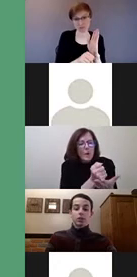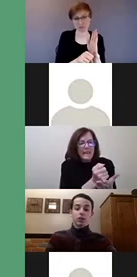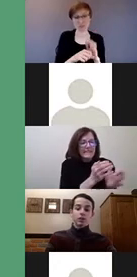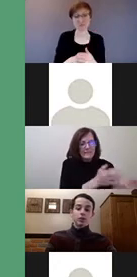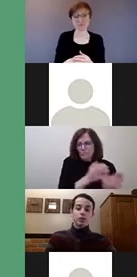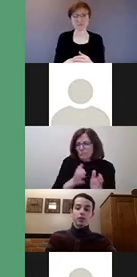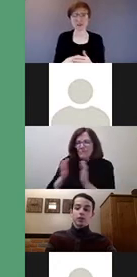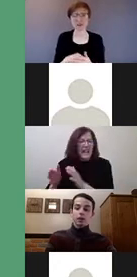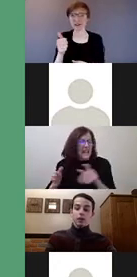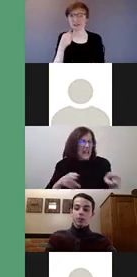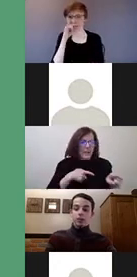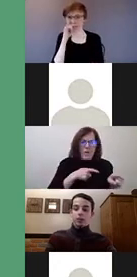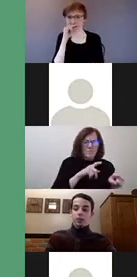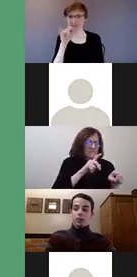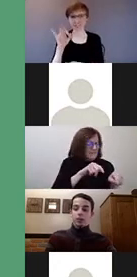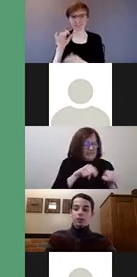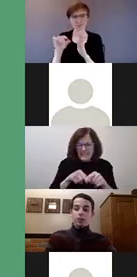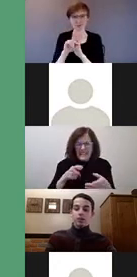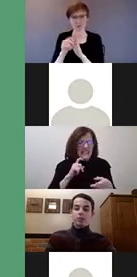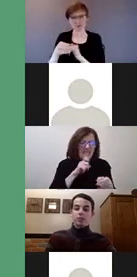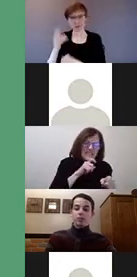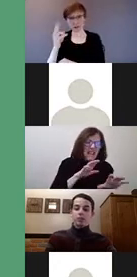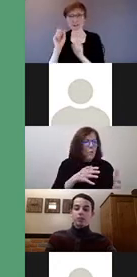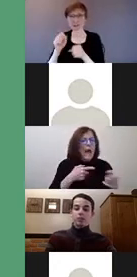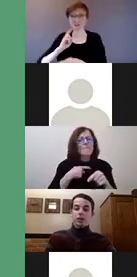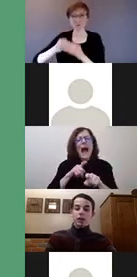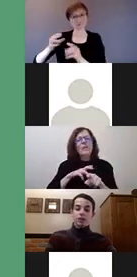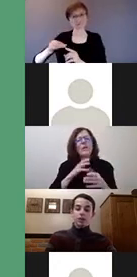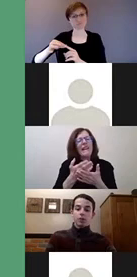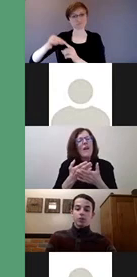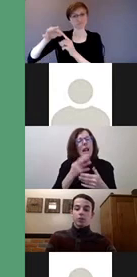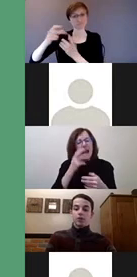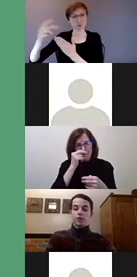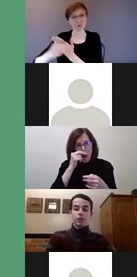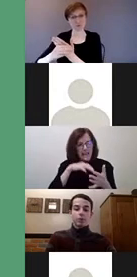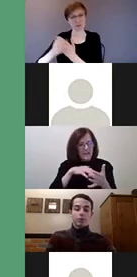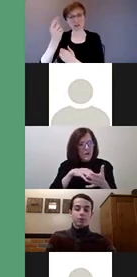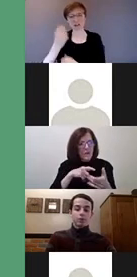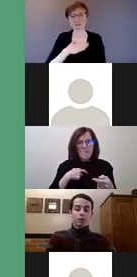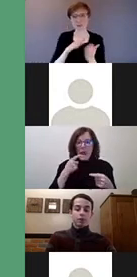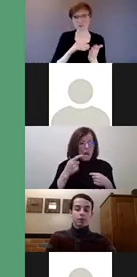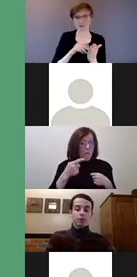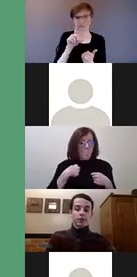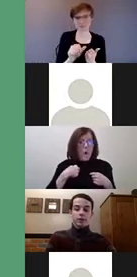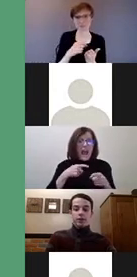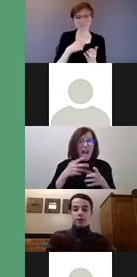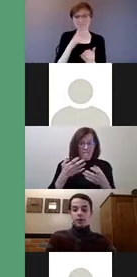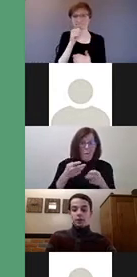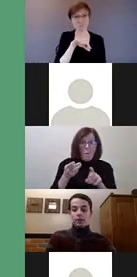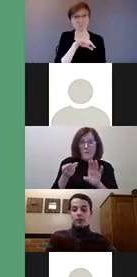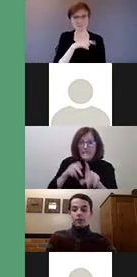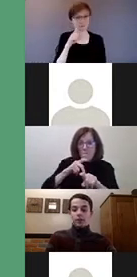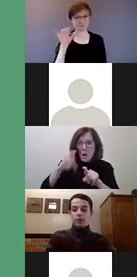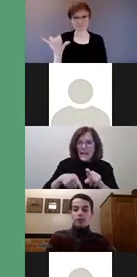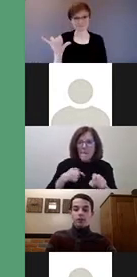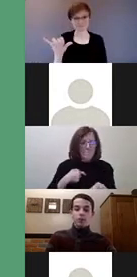. But with my learning disabilities, I was not able to qualify for a program like this. Lastly,